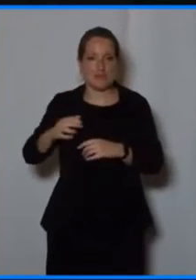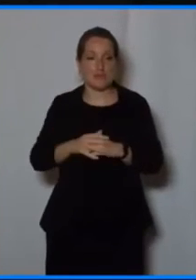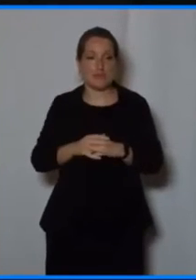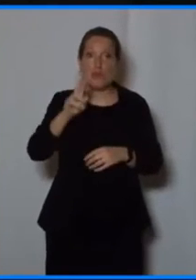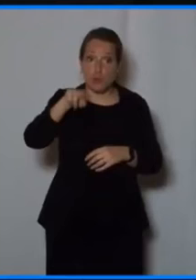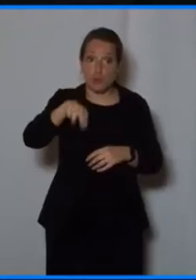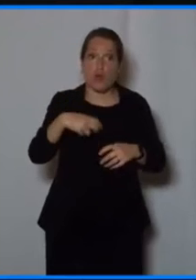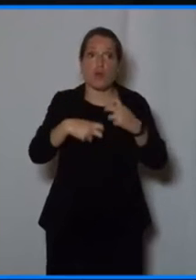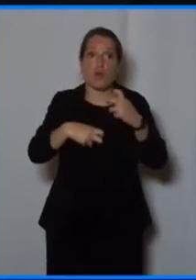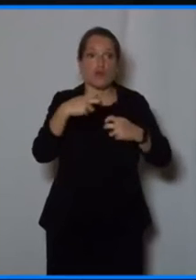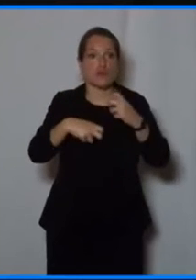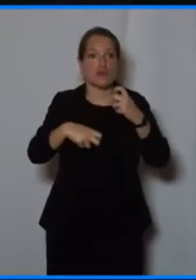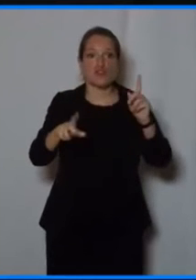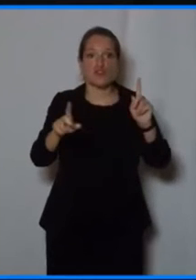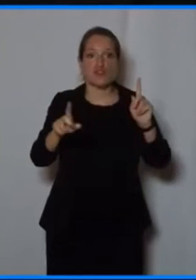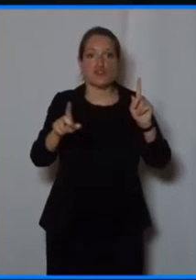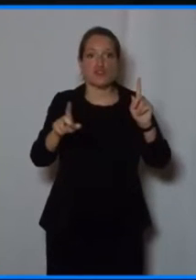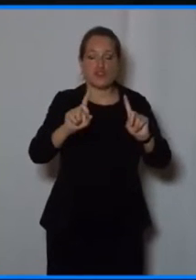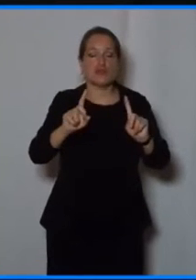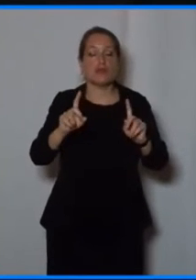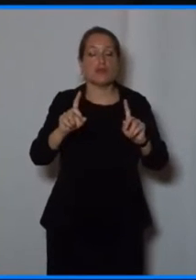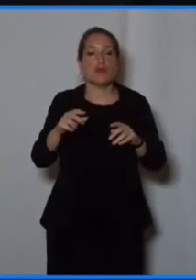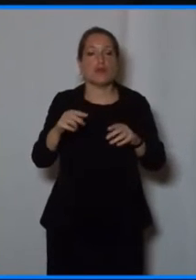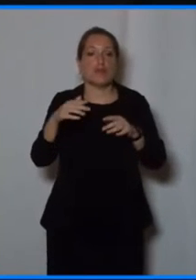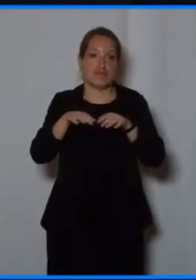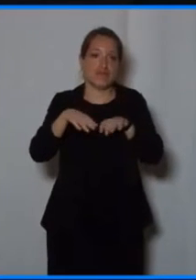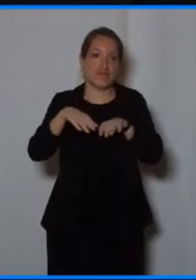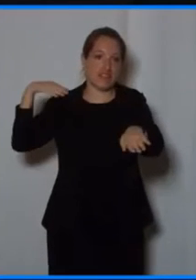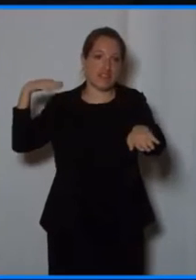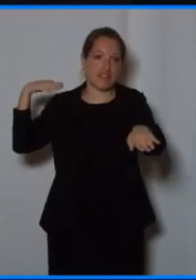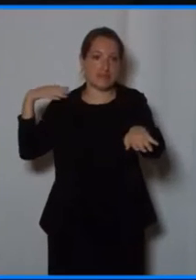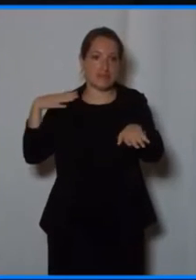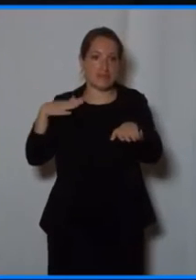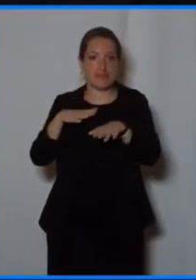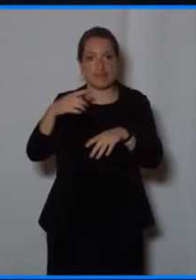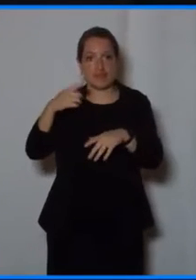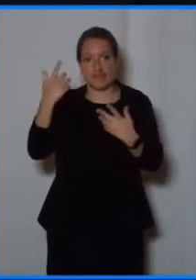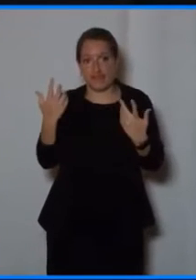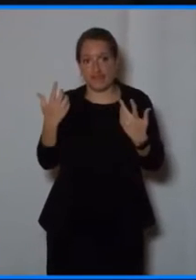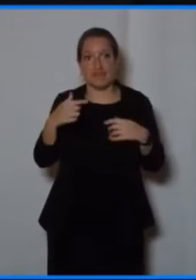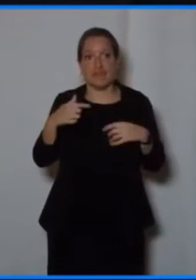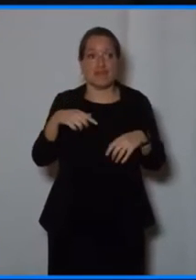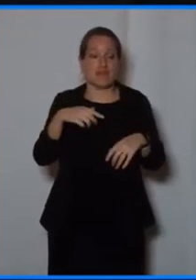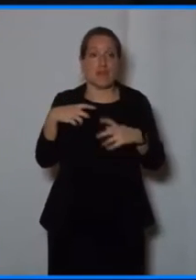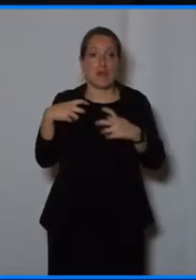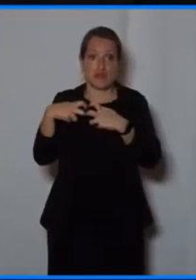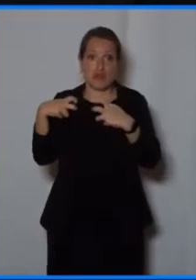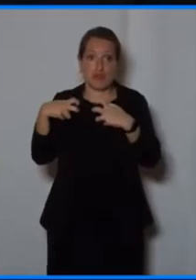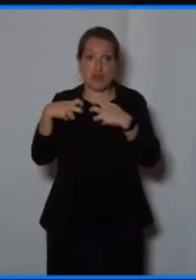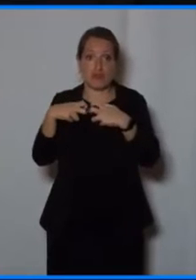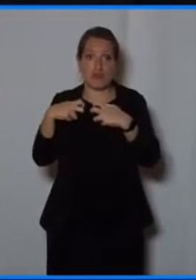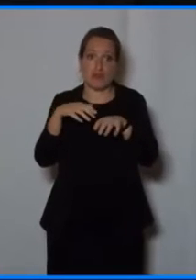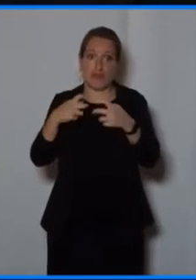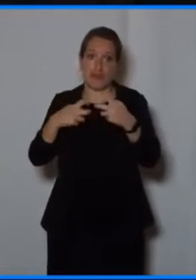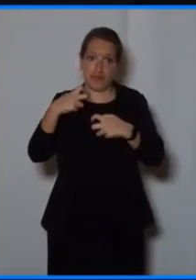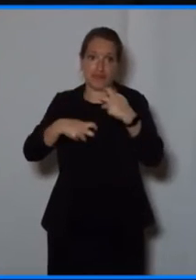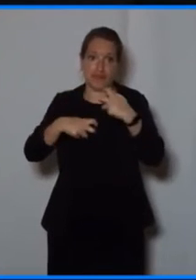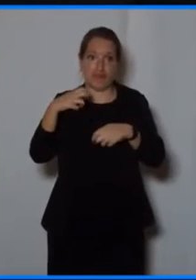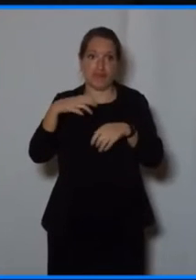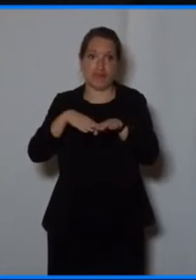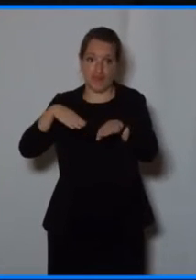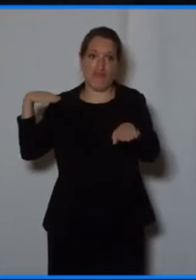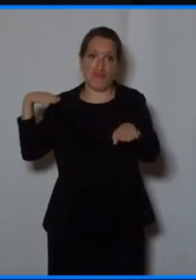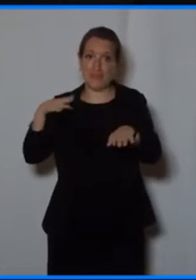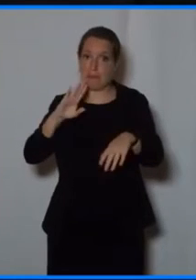Malta, I mean, Brussels is a very multi-city. When I drove this morning, both the weather and the traffic